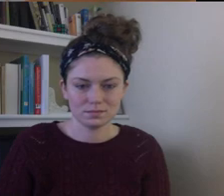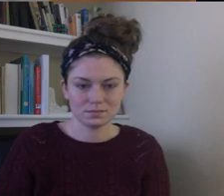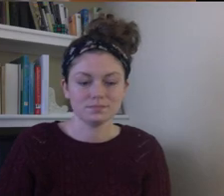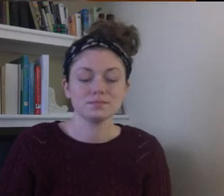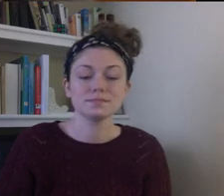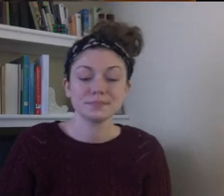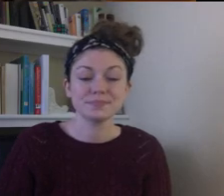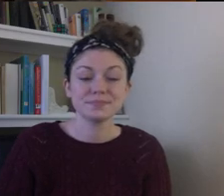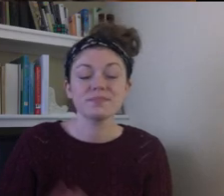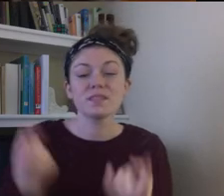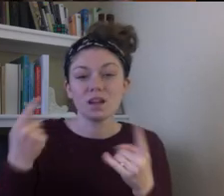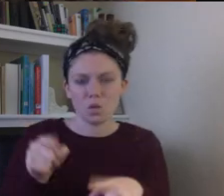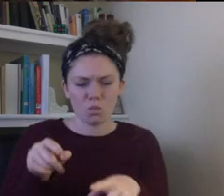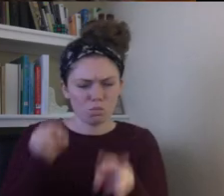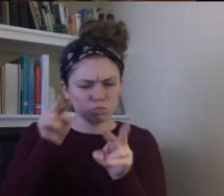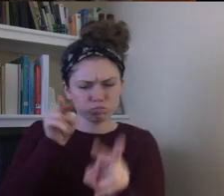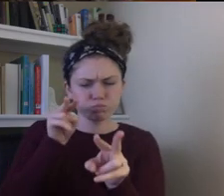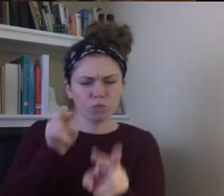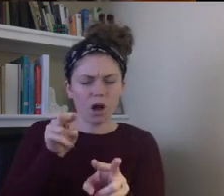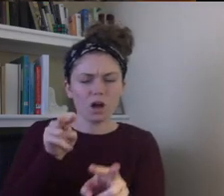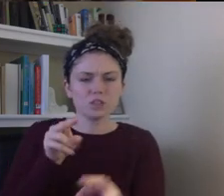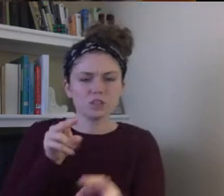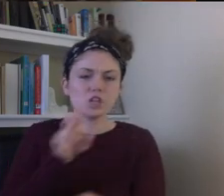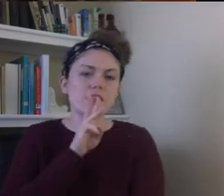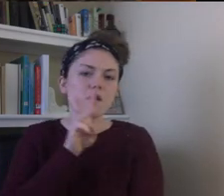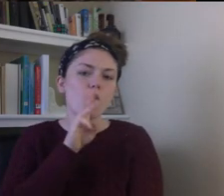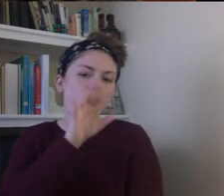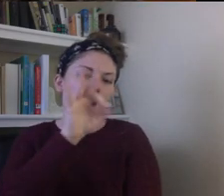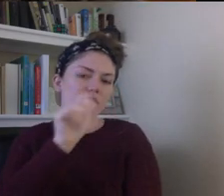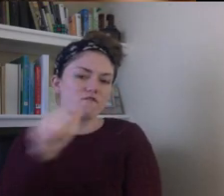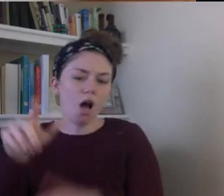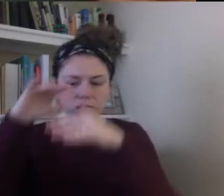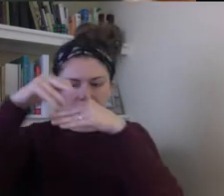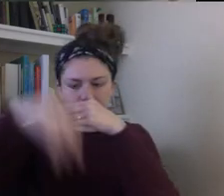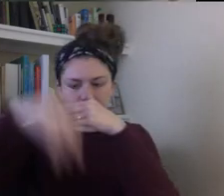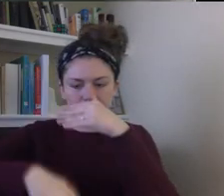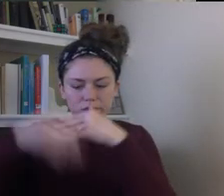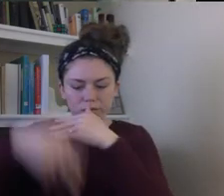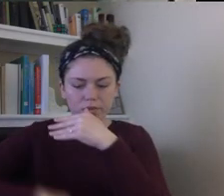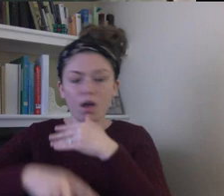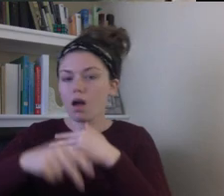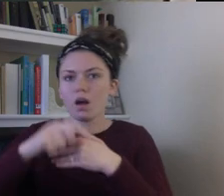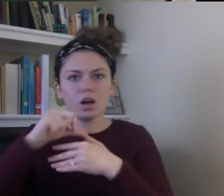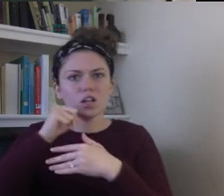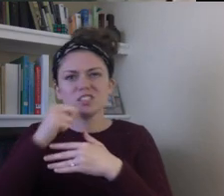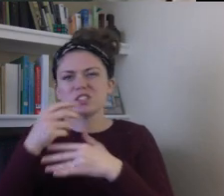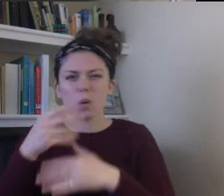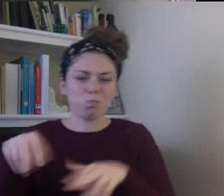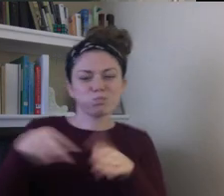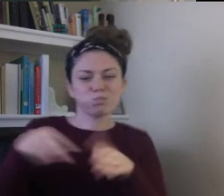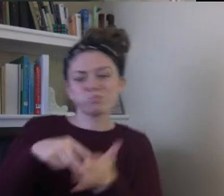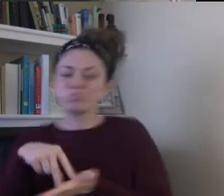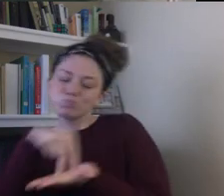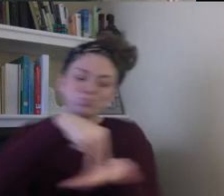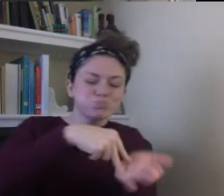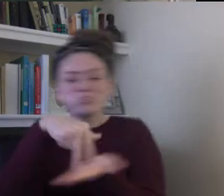When checking out a waterfall, your monster must behave. Don't let him use a boogie board to ride it like a wave.